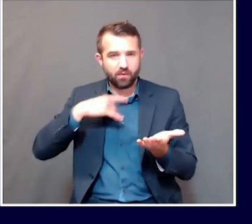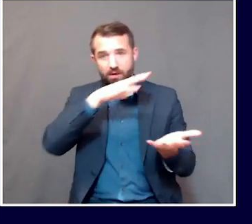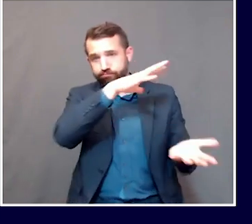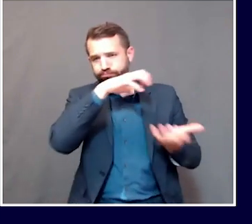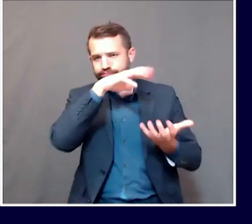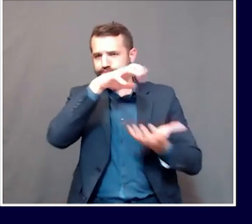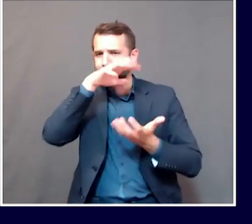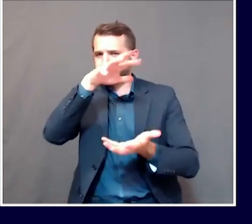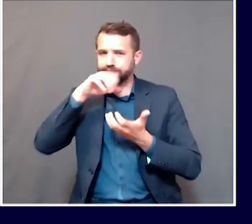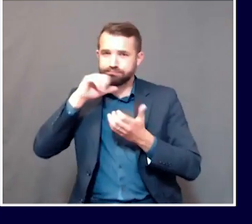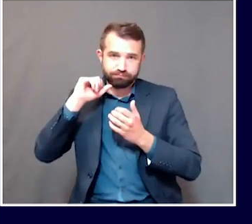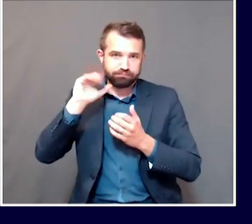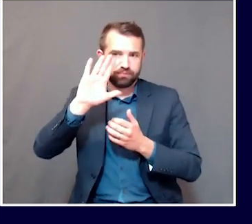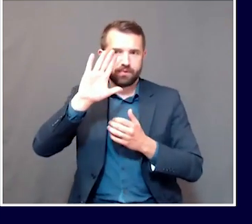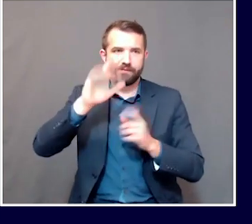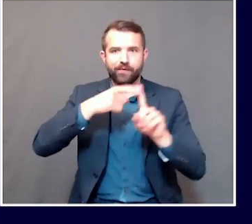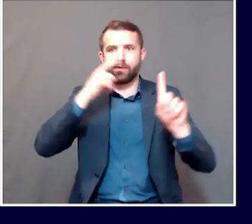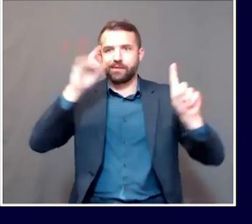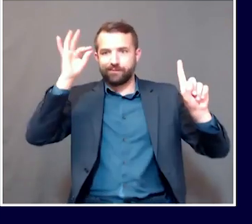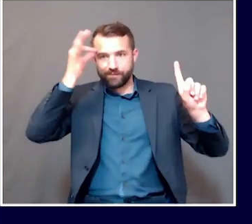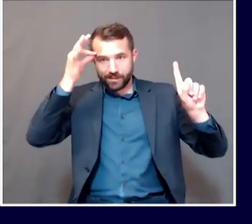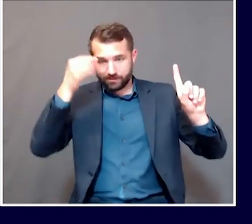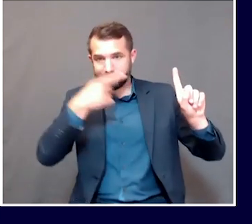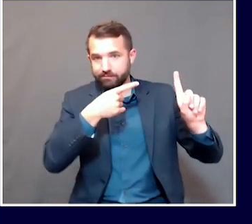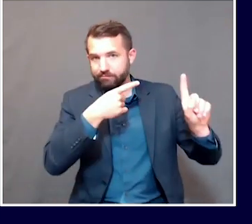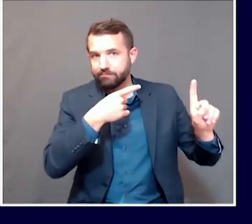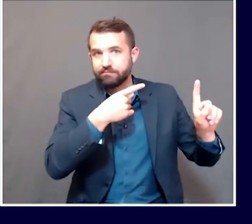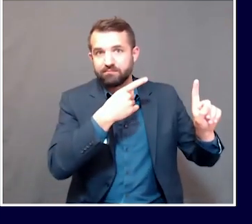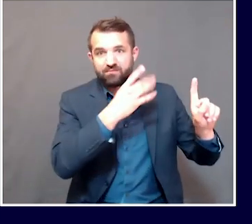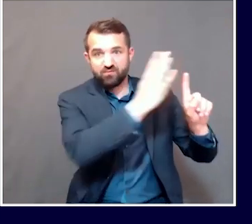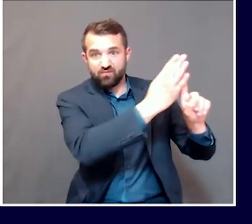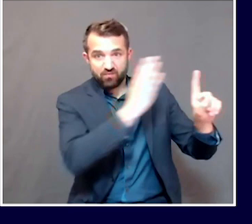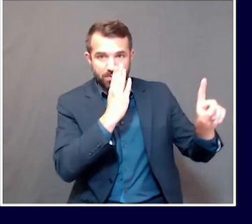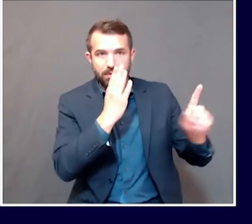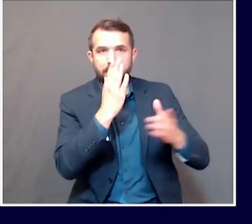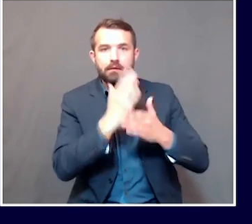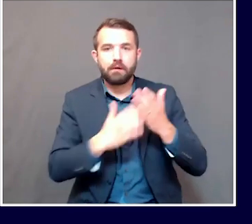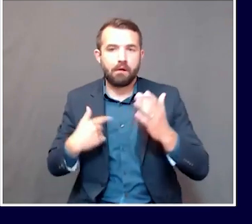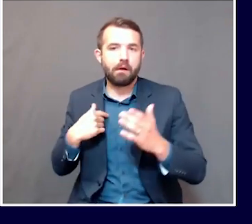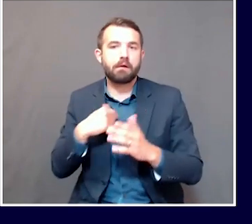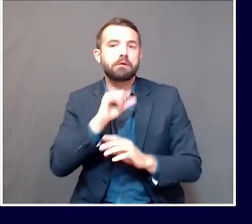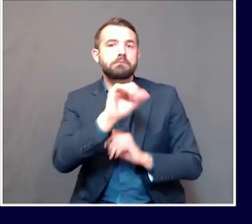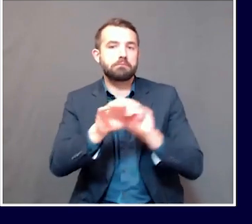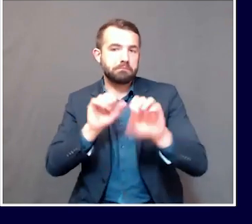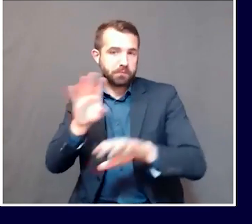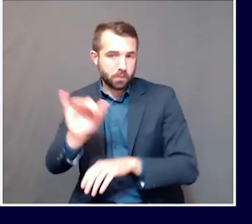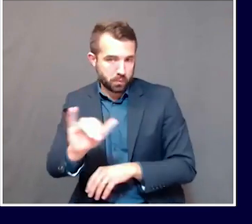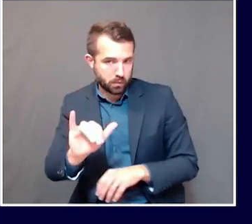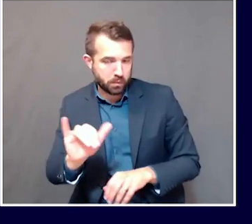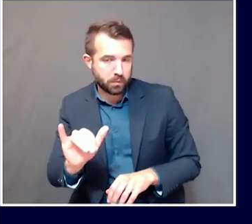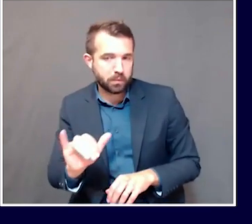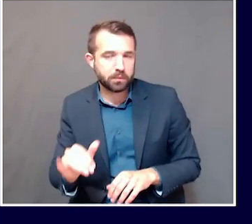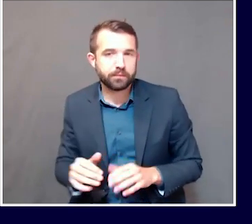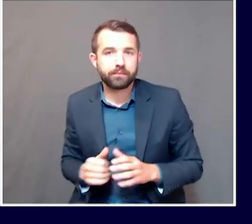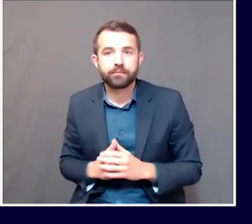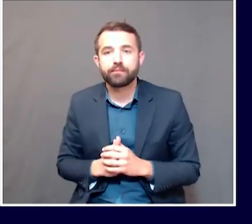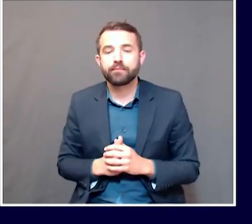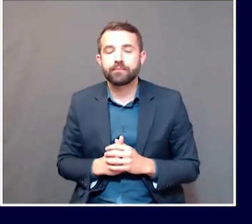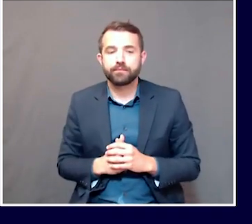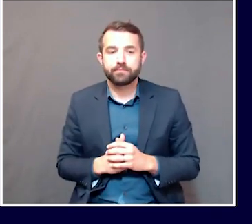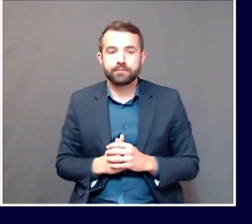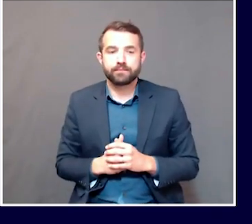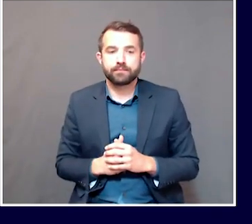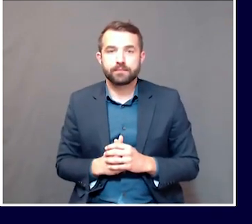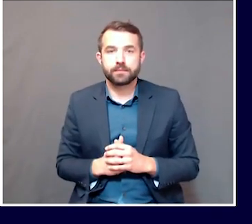directly, not through us, although some through us as well. And some of those are, sometimes it says pending